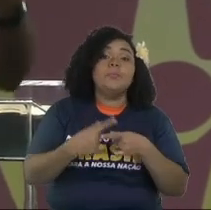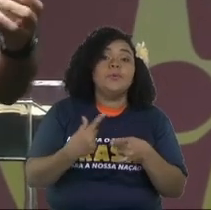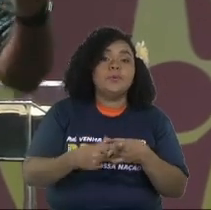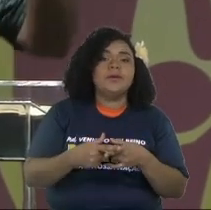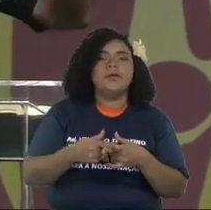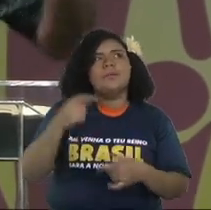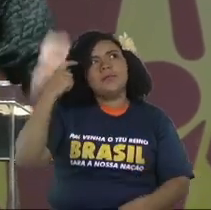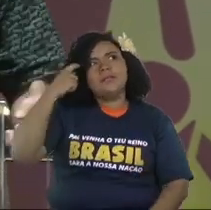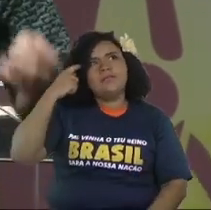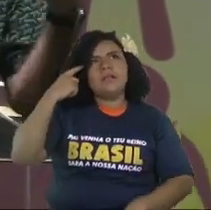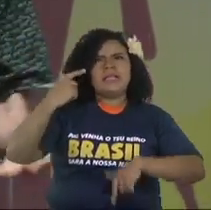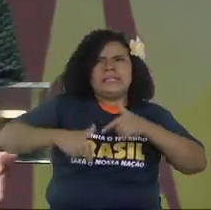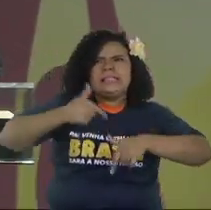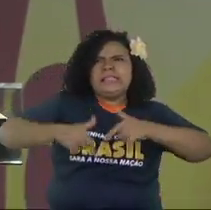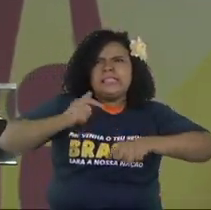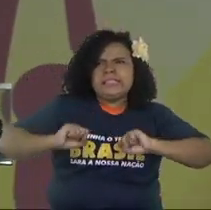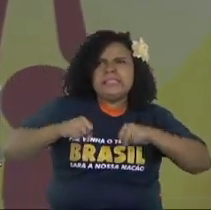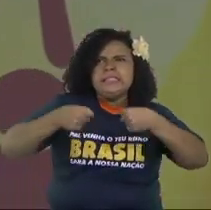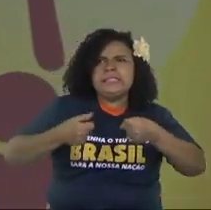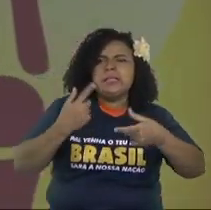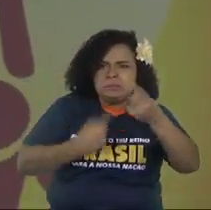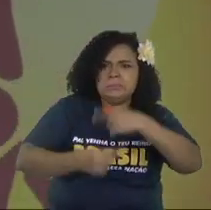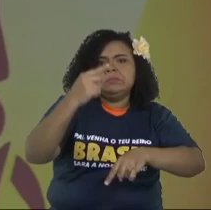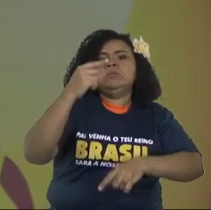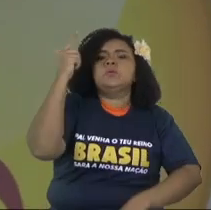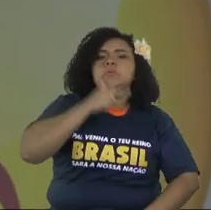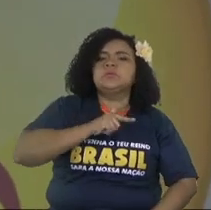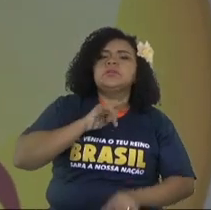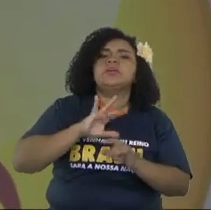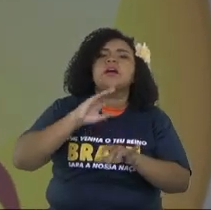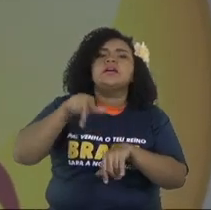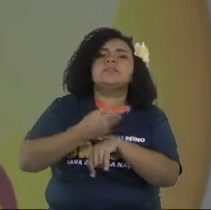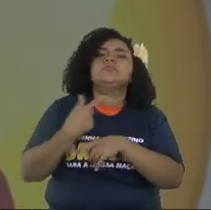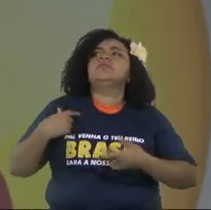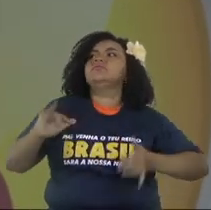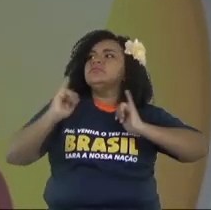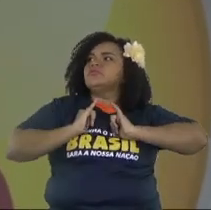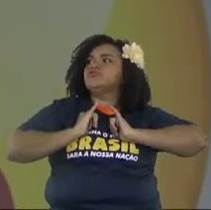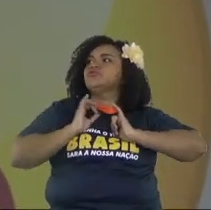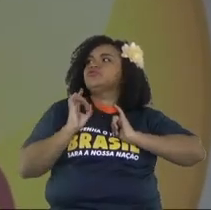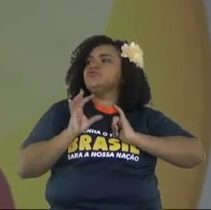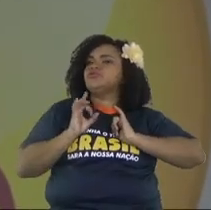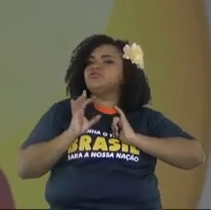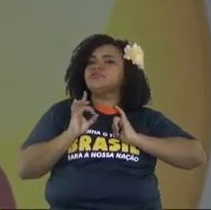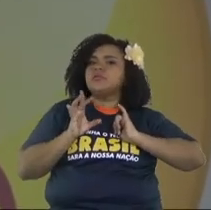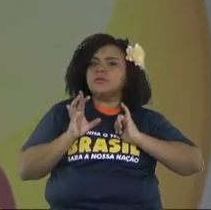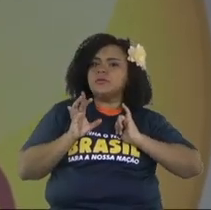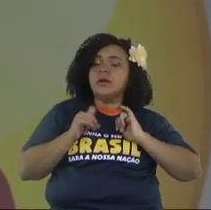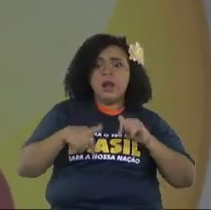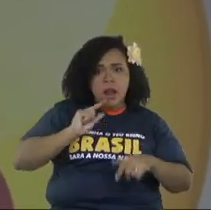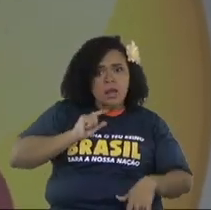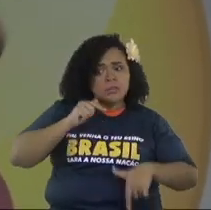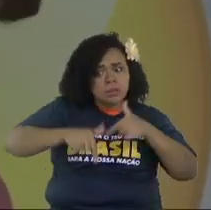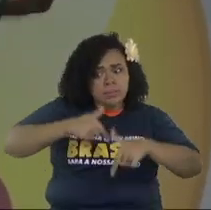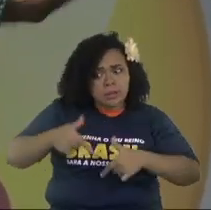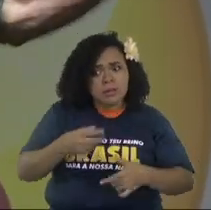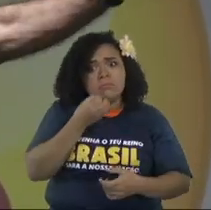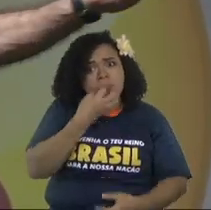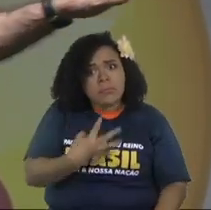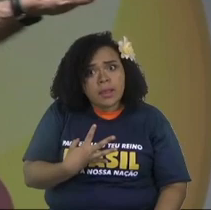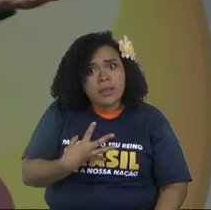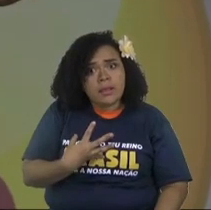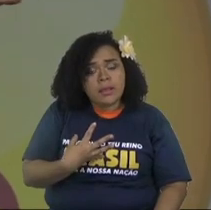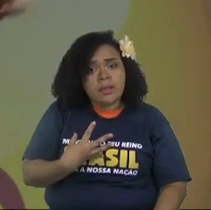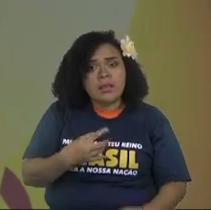because of this idea of wrong thought about lack of diligence. They had